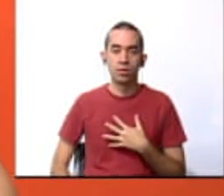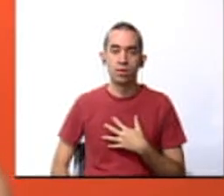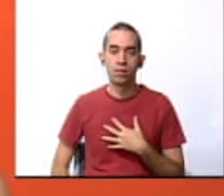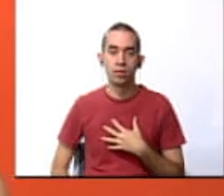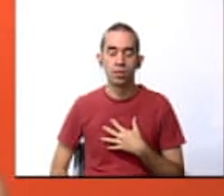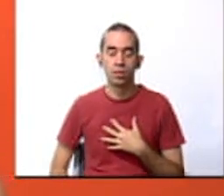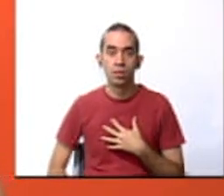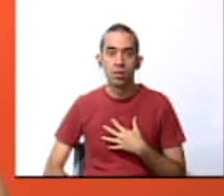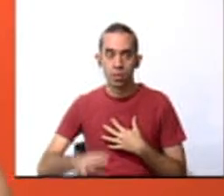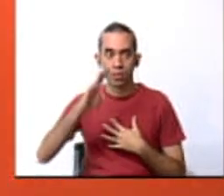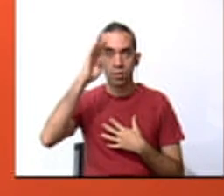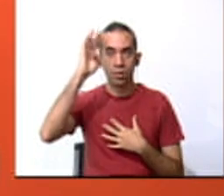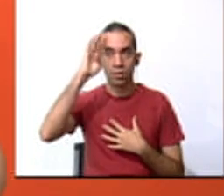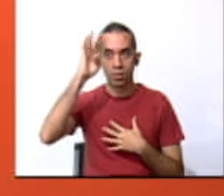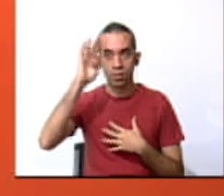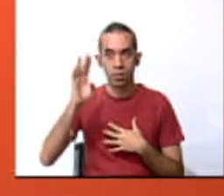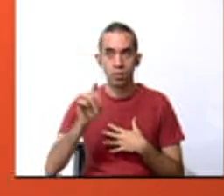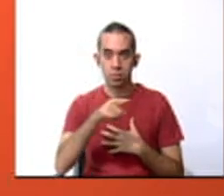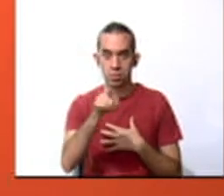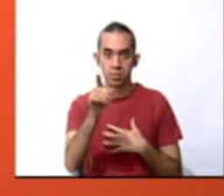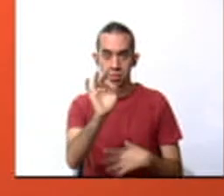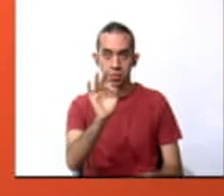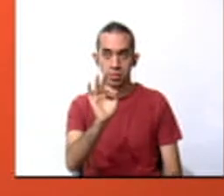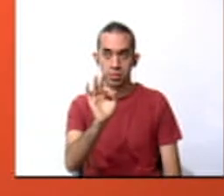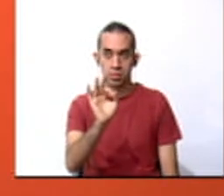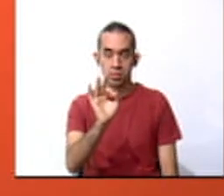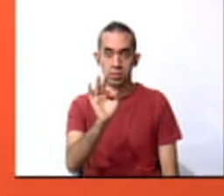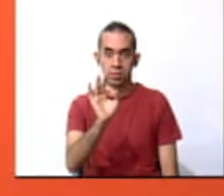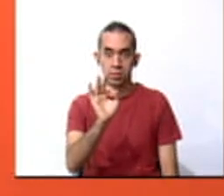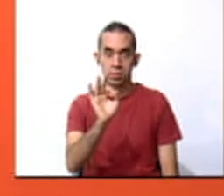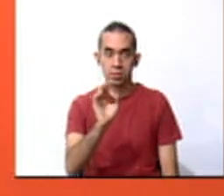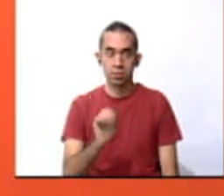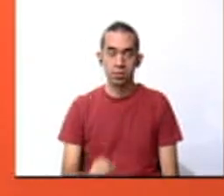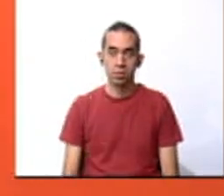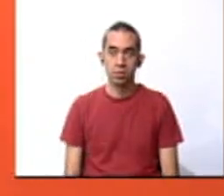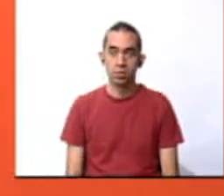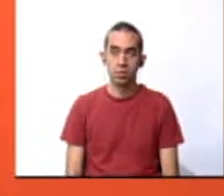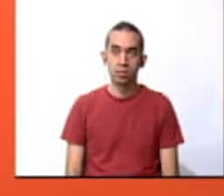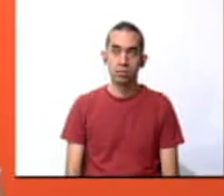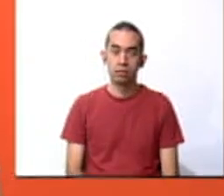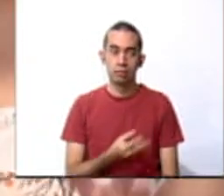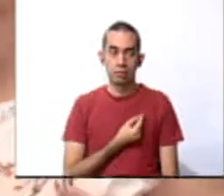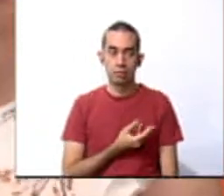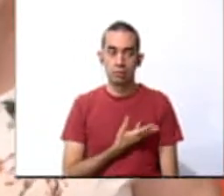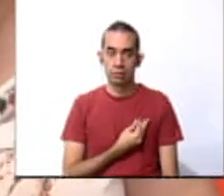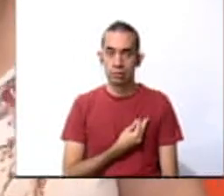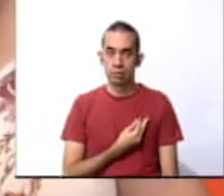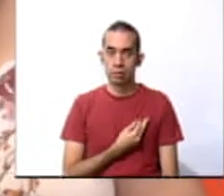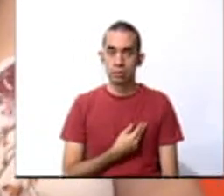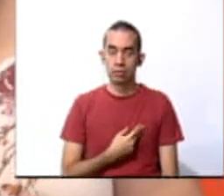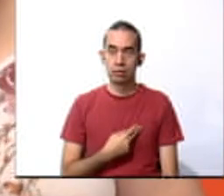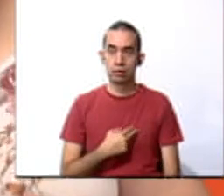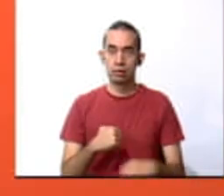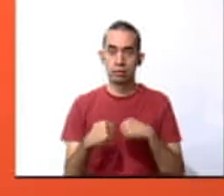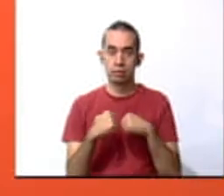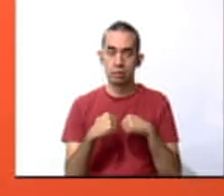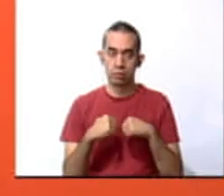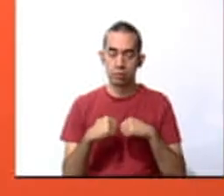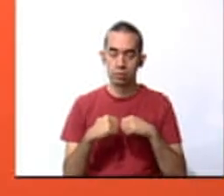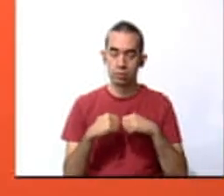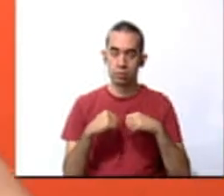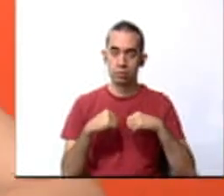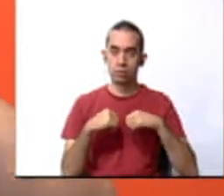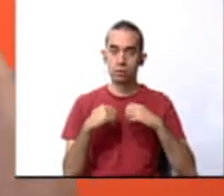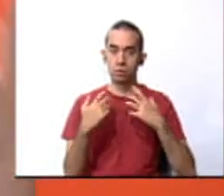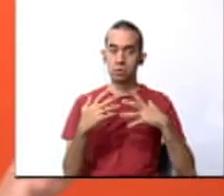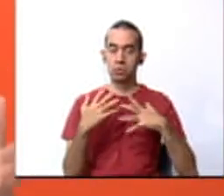Hi guys. How are you? That was a little scary. A small earthquake. And that's